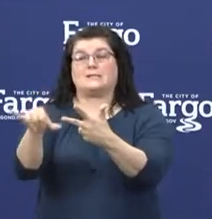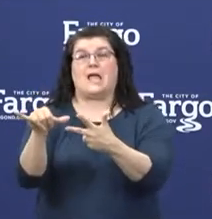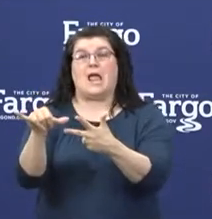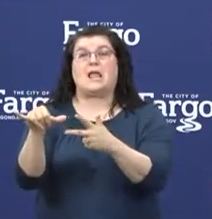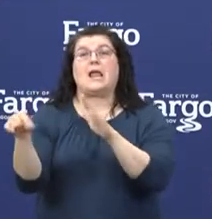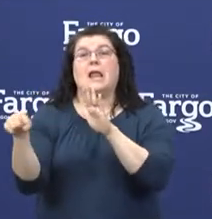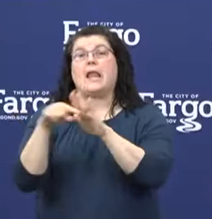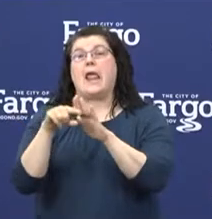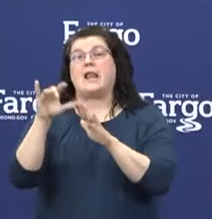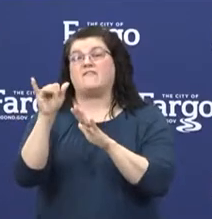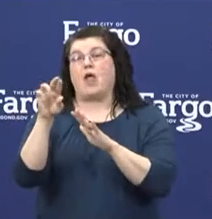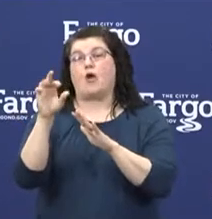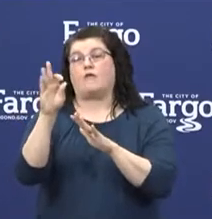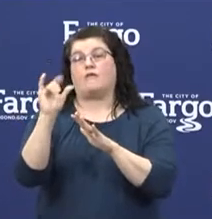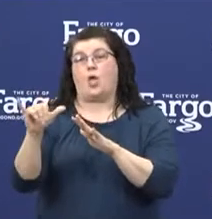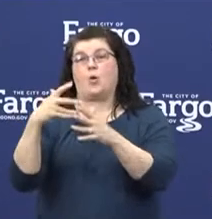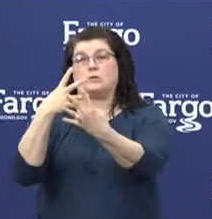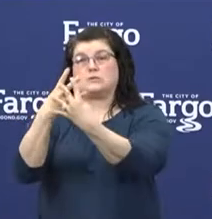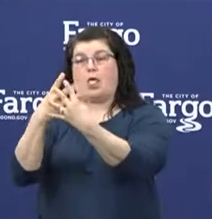John is working with state agencies,